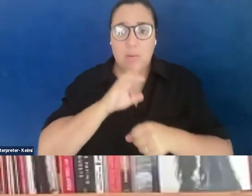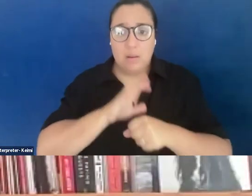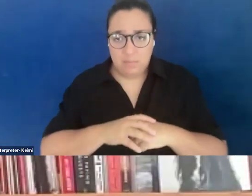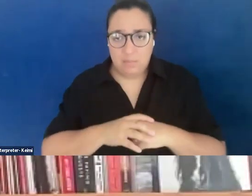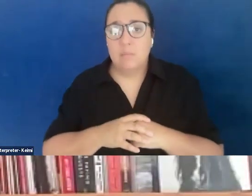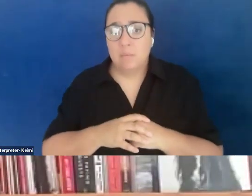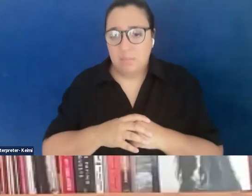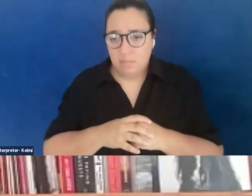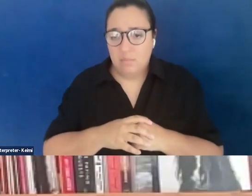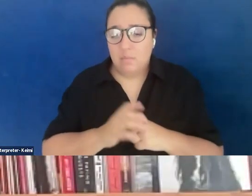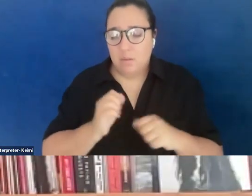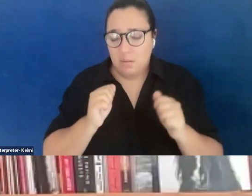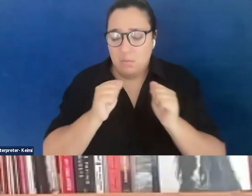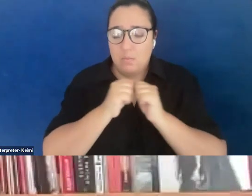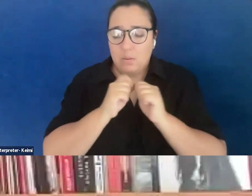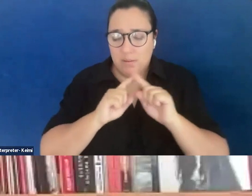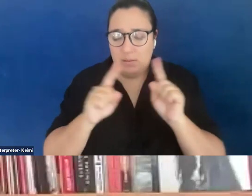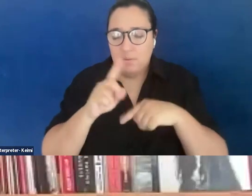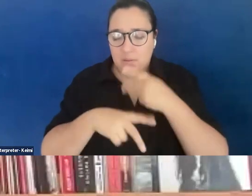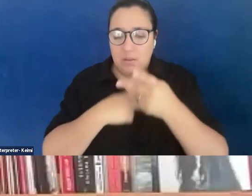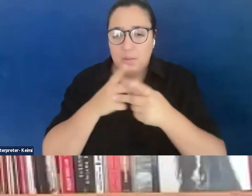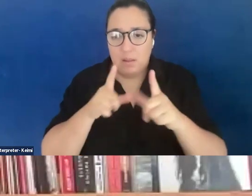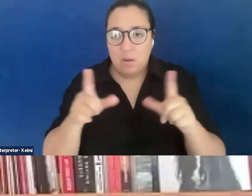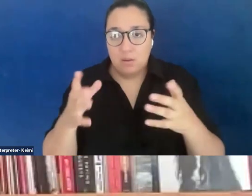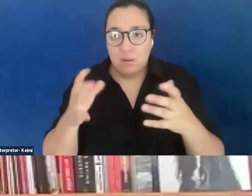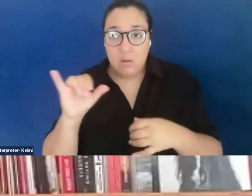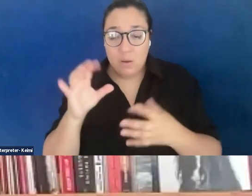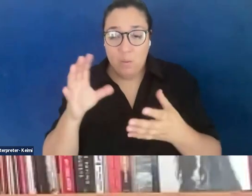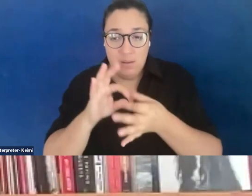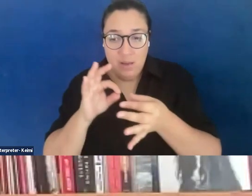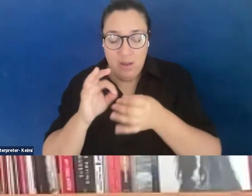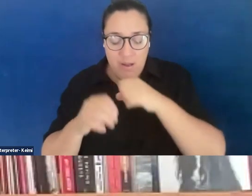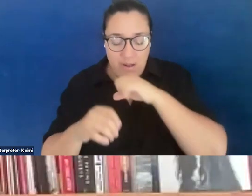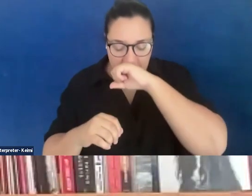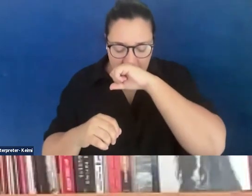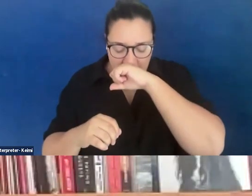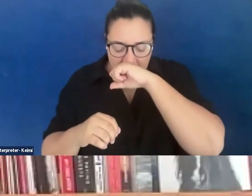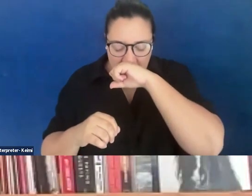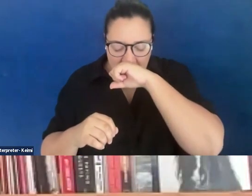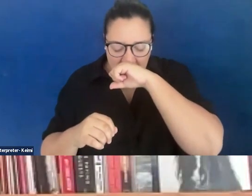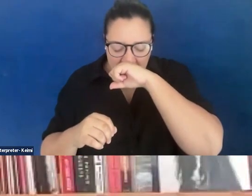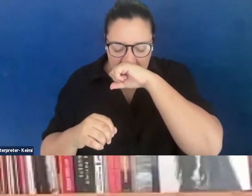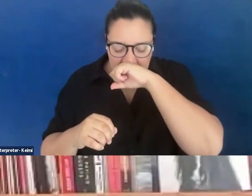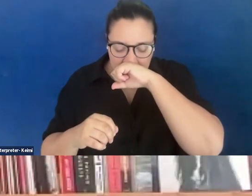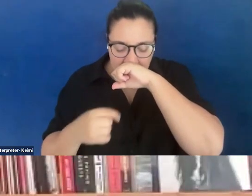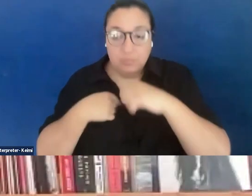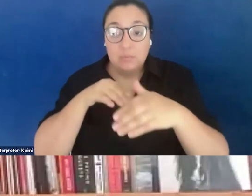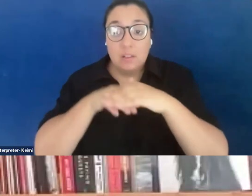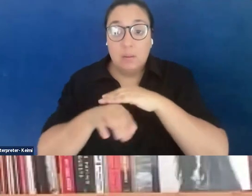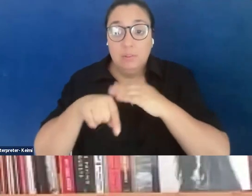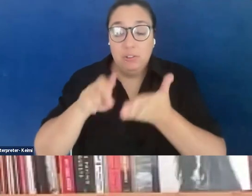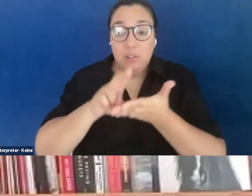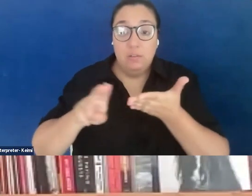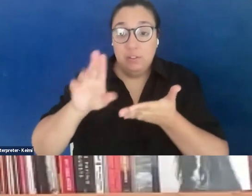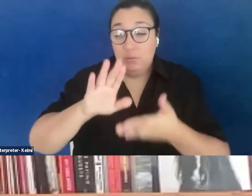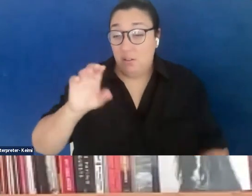a different kind of energy. And I do want to say that coming into this university around the time of October